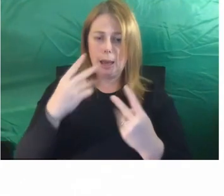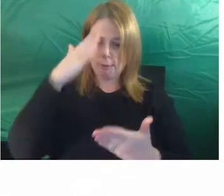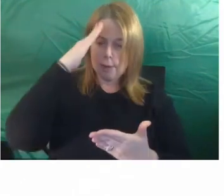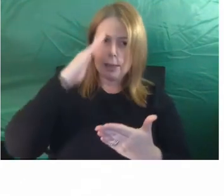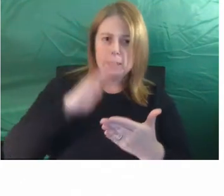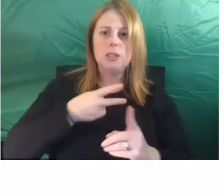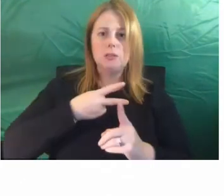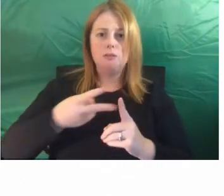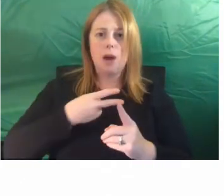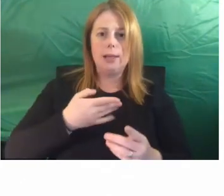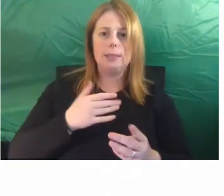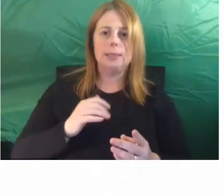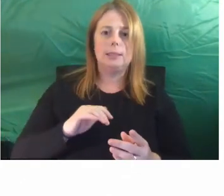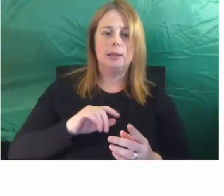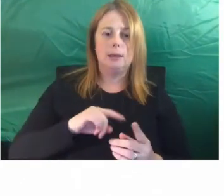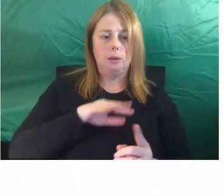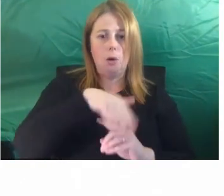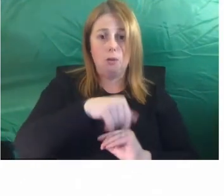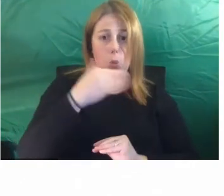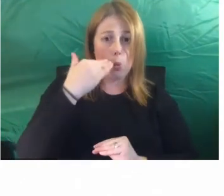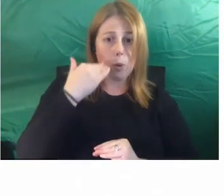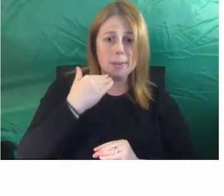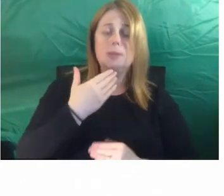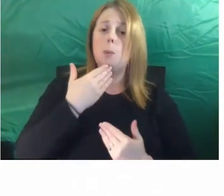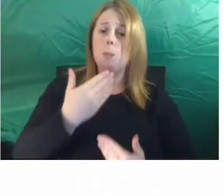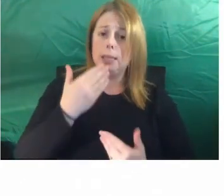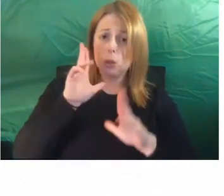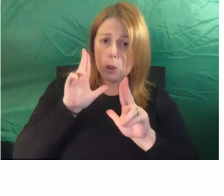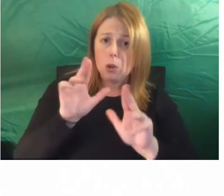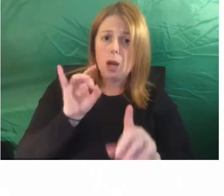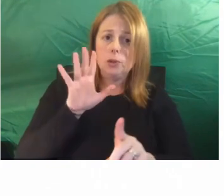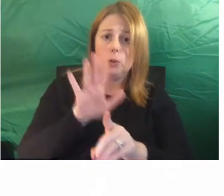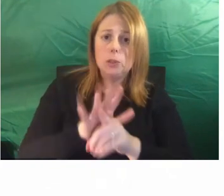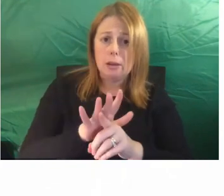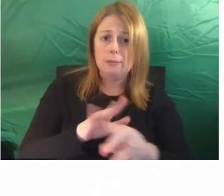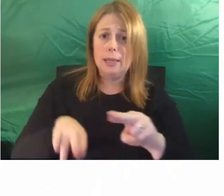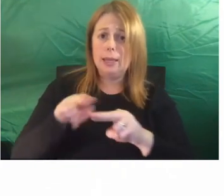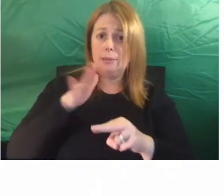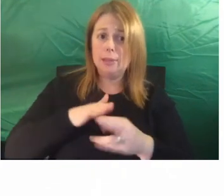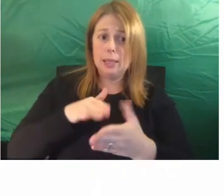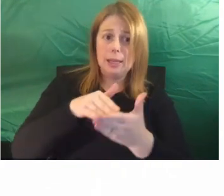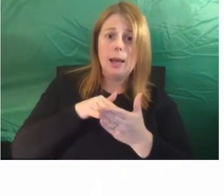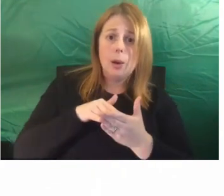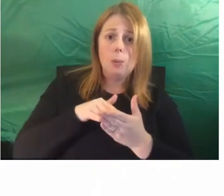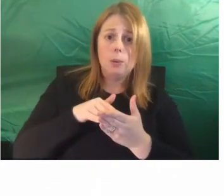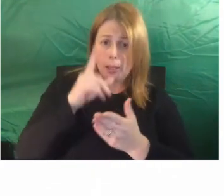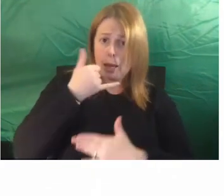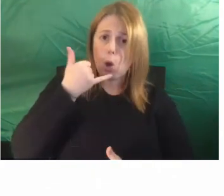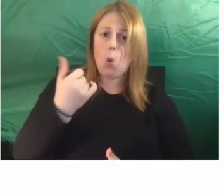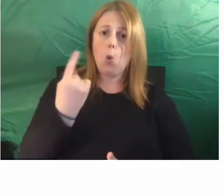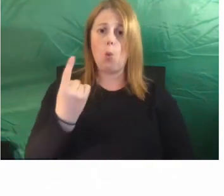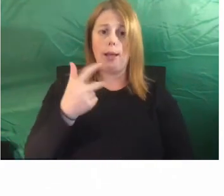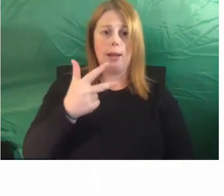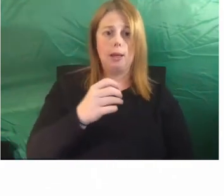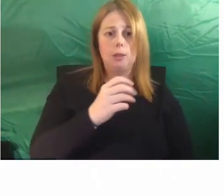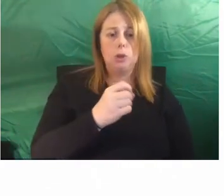remind everyone to please take care of yourselves today and remember to reach out to 1800RESPECT if any issues come up for you or those that you care for.